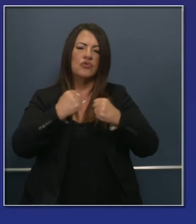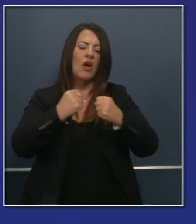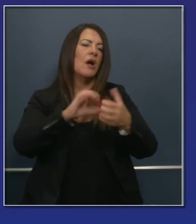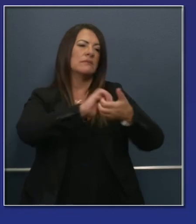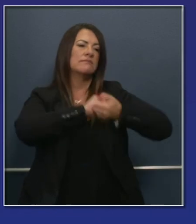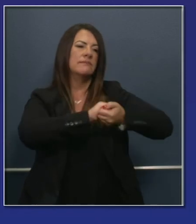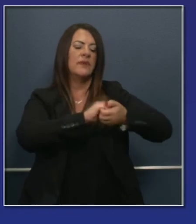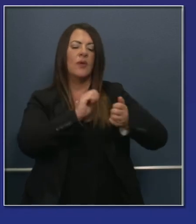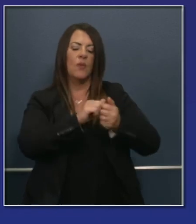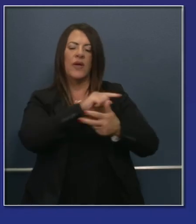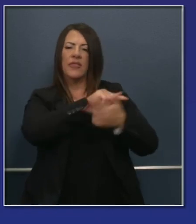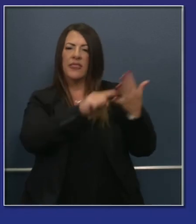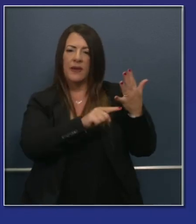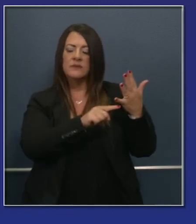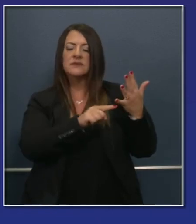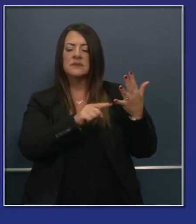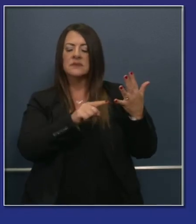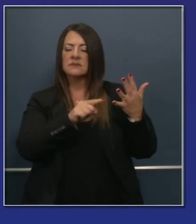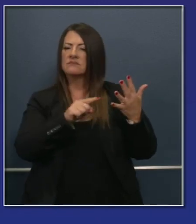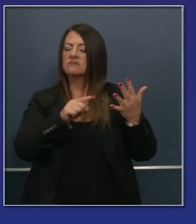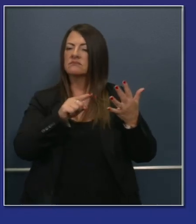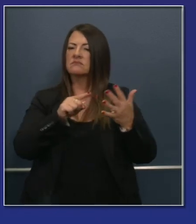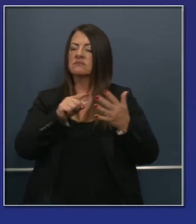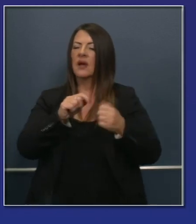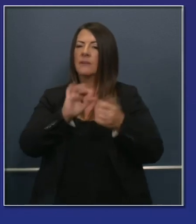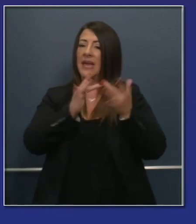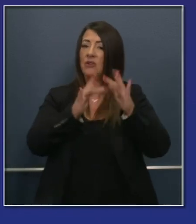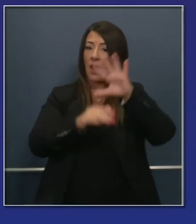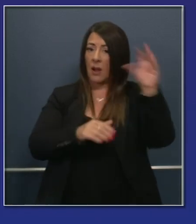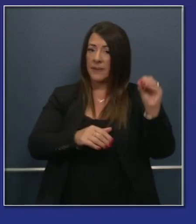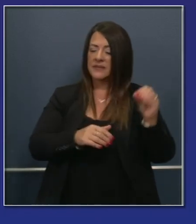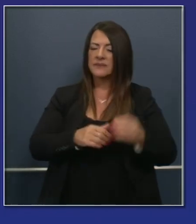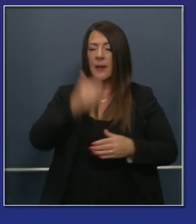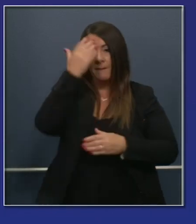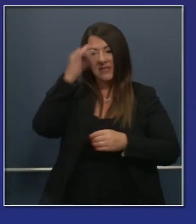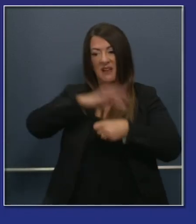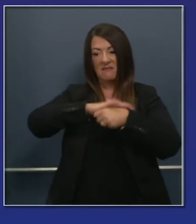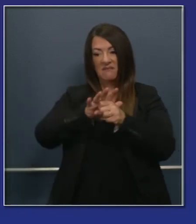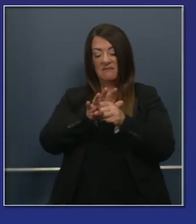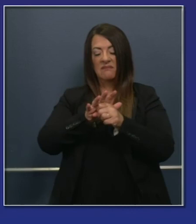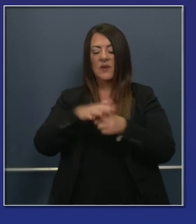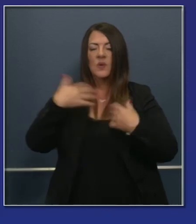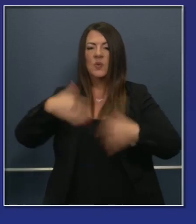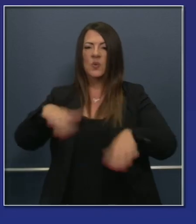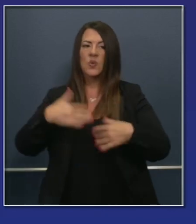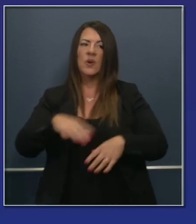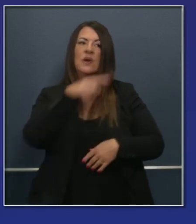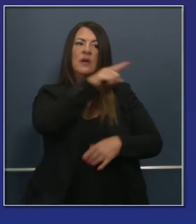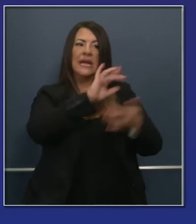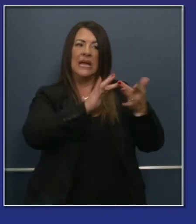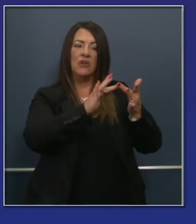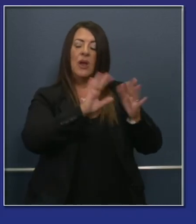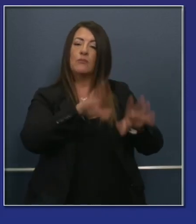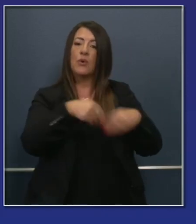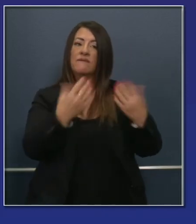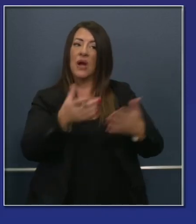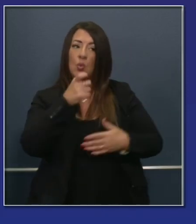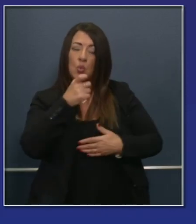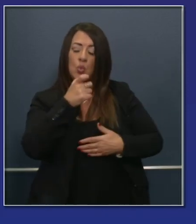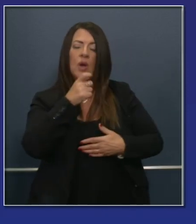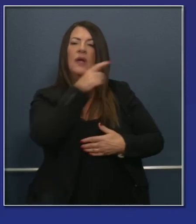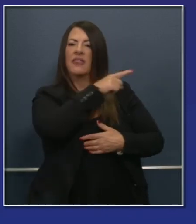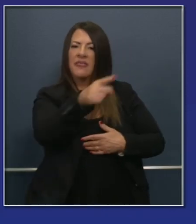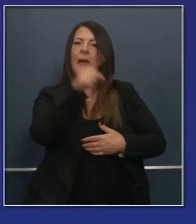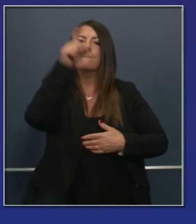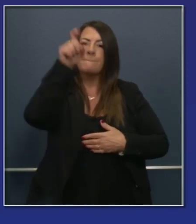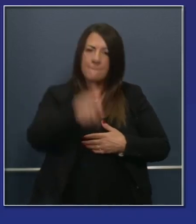During this time of distance learning and COVID-19, the internet service providers should and must increase